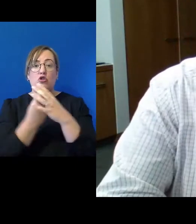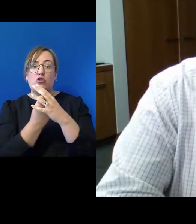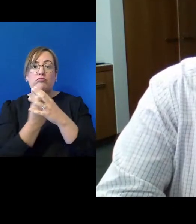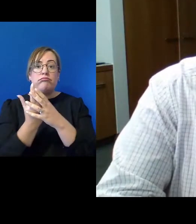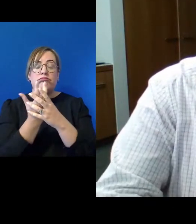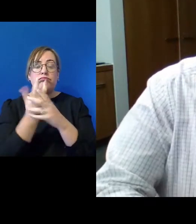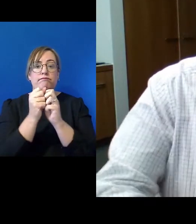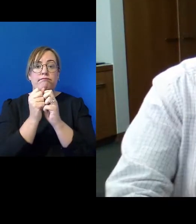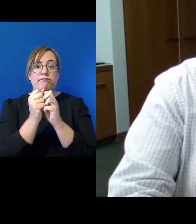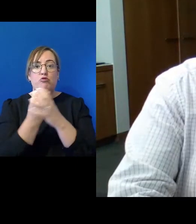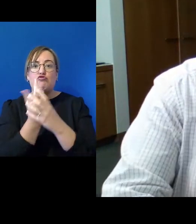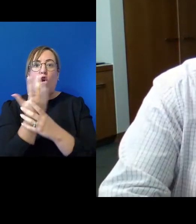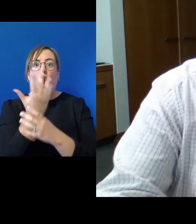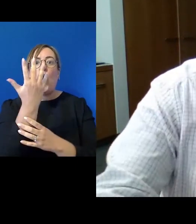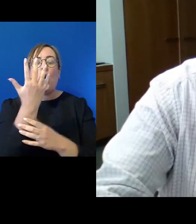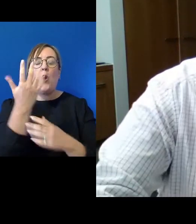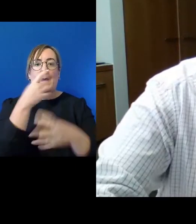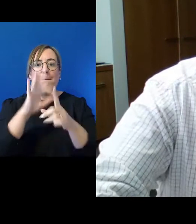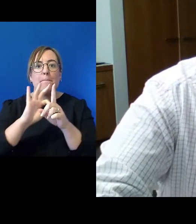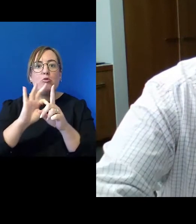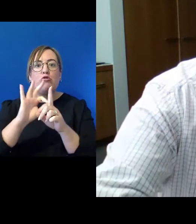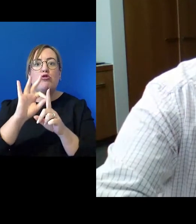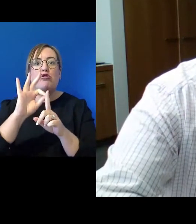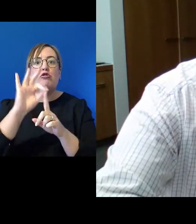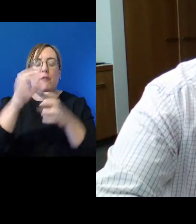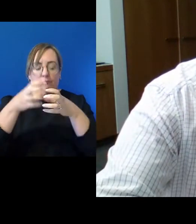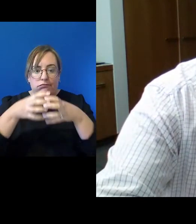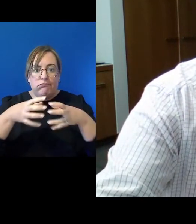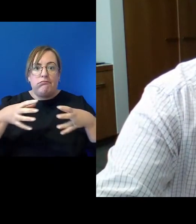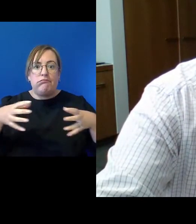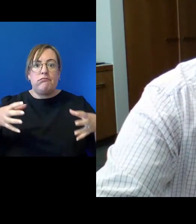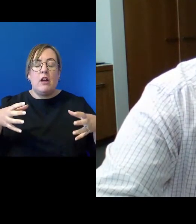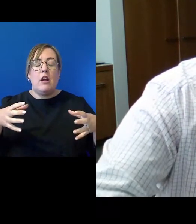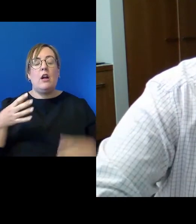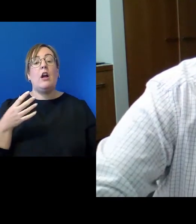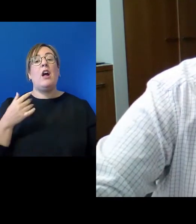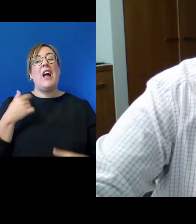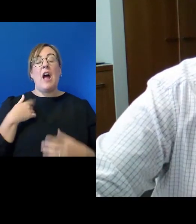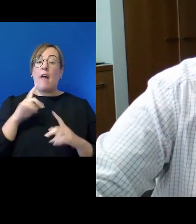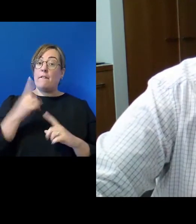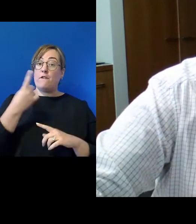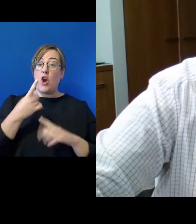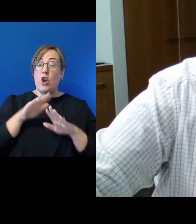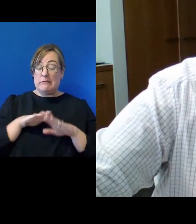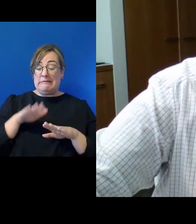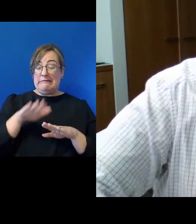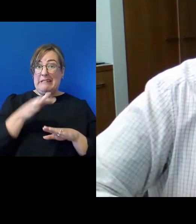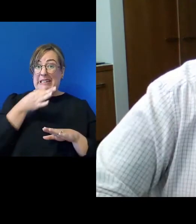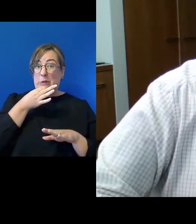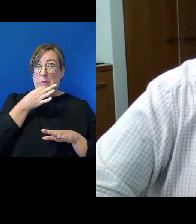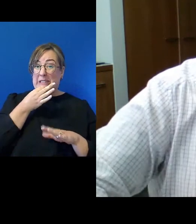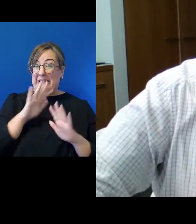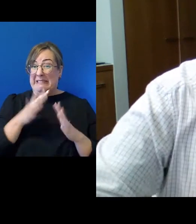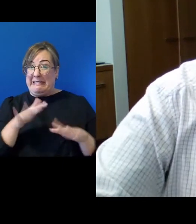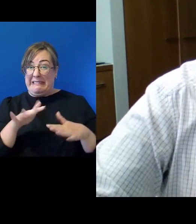tentatively at first, but more recently has received a bit of a shot in the arm.